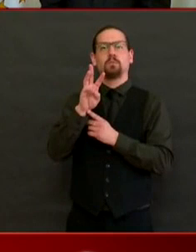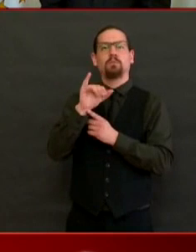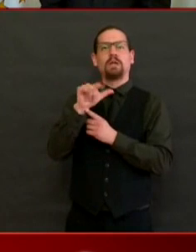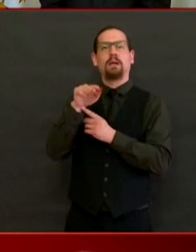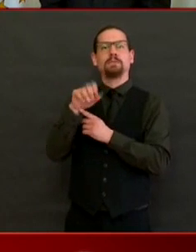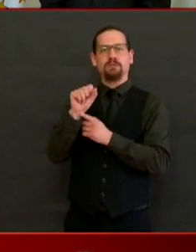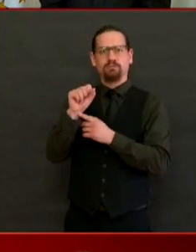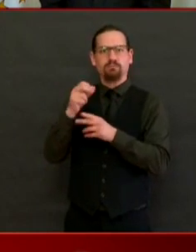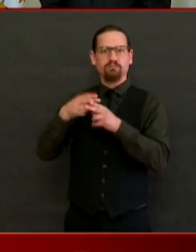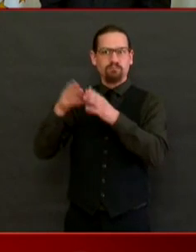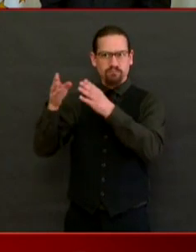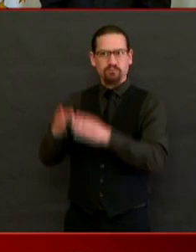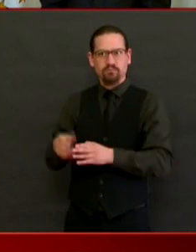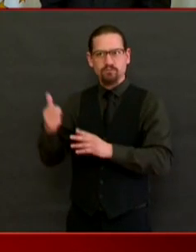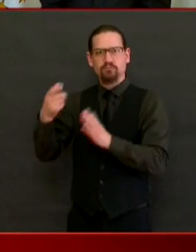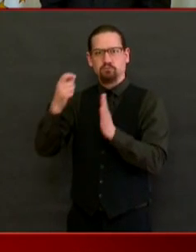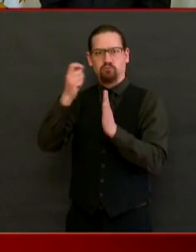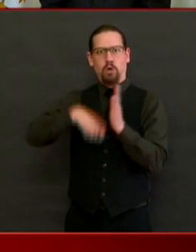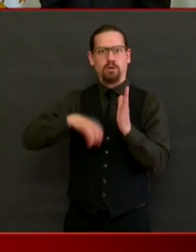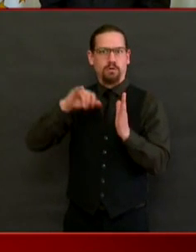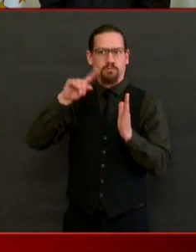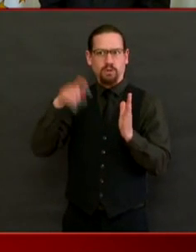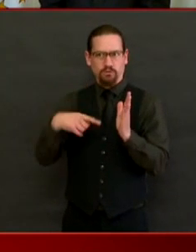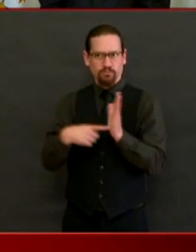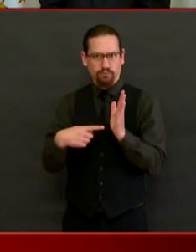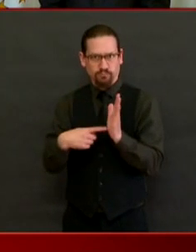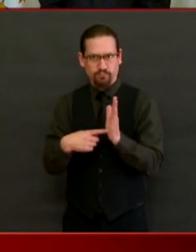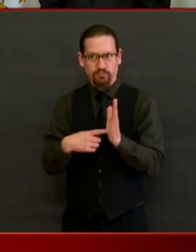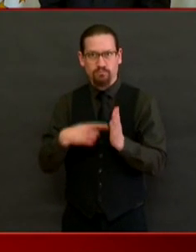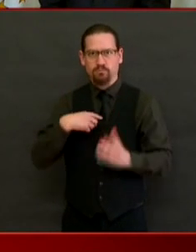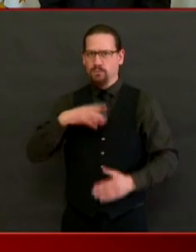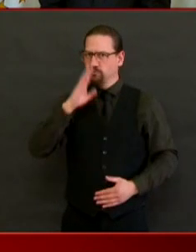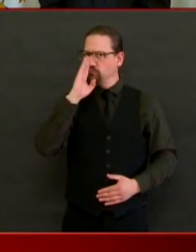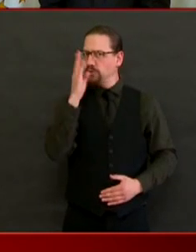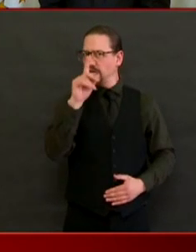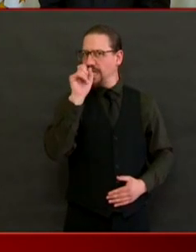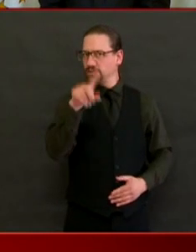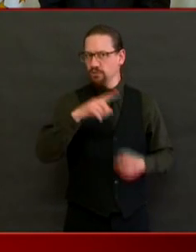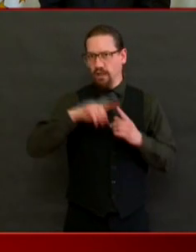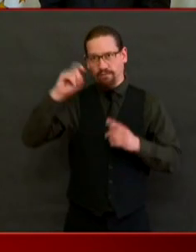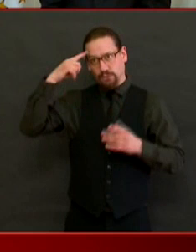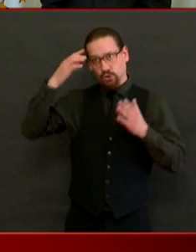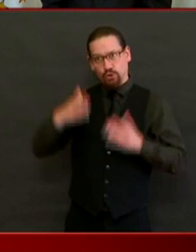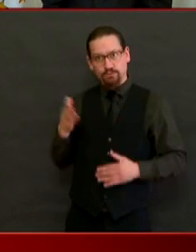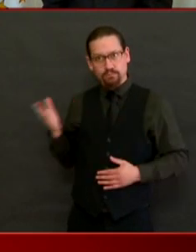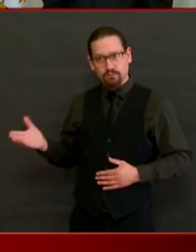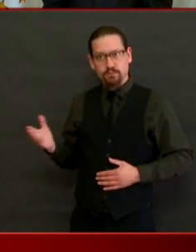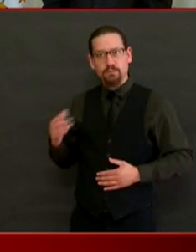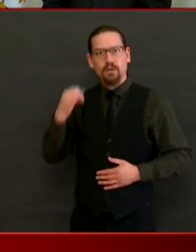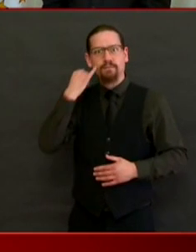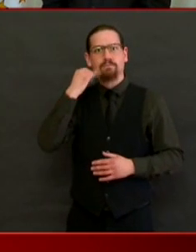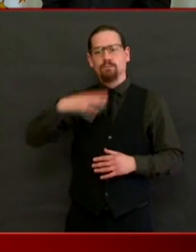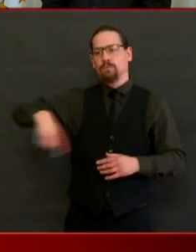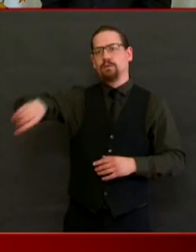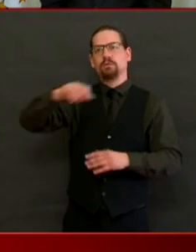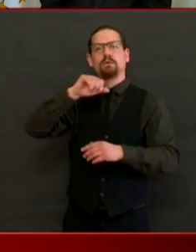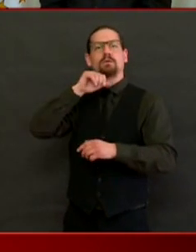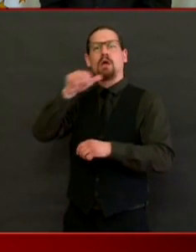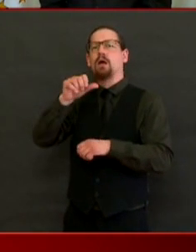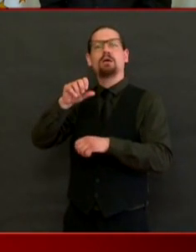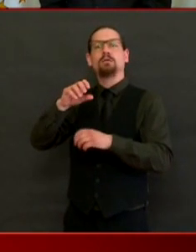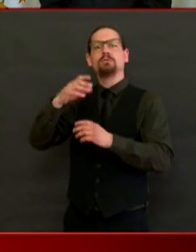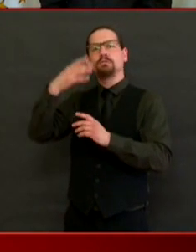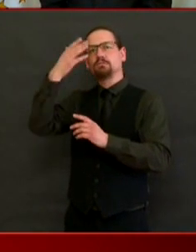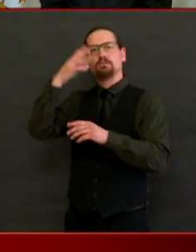drafted, stating any COVID-19 infection suffered by a frontline worker or essential personnel shall be considered